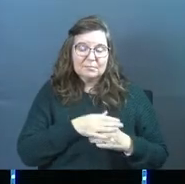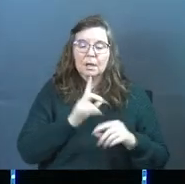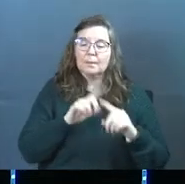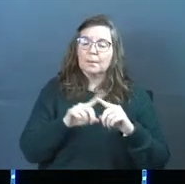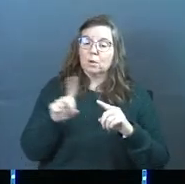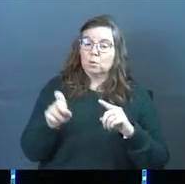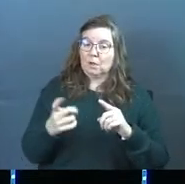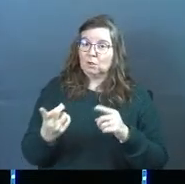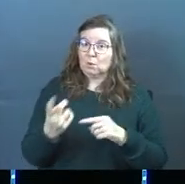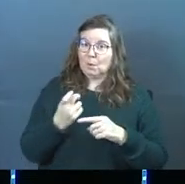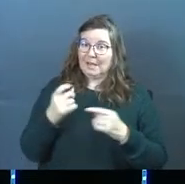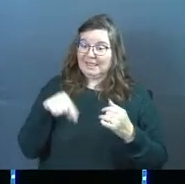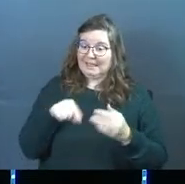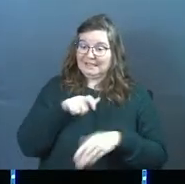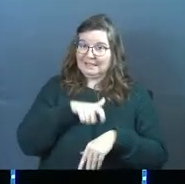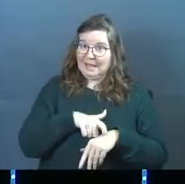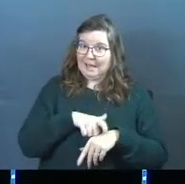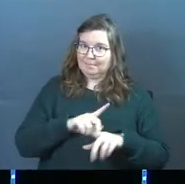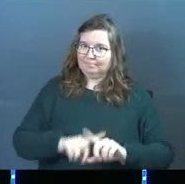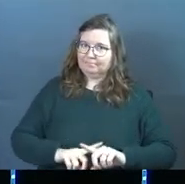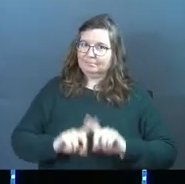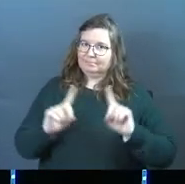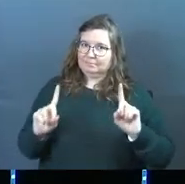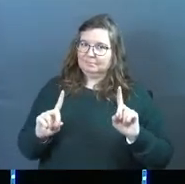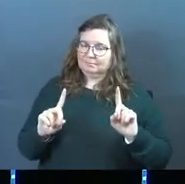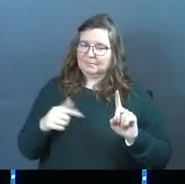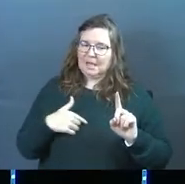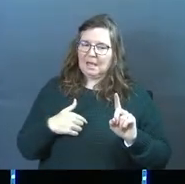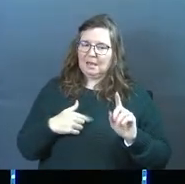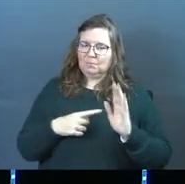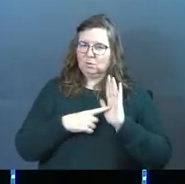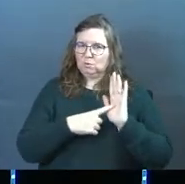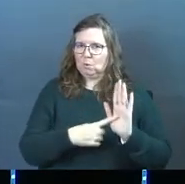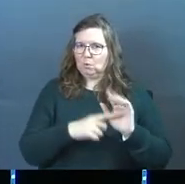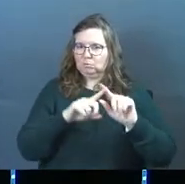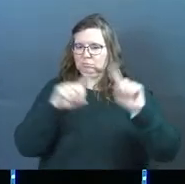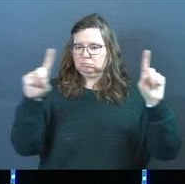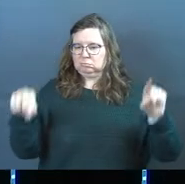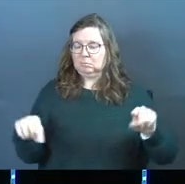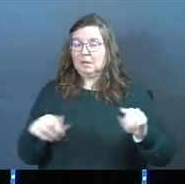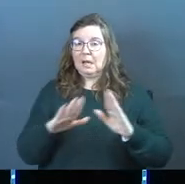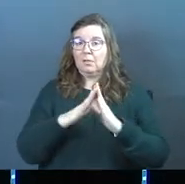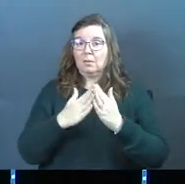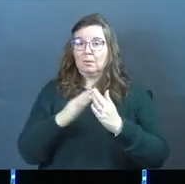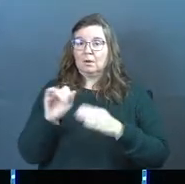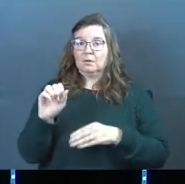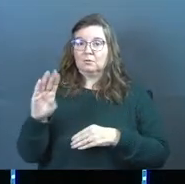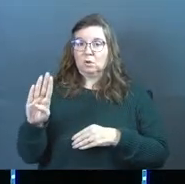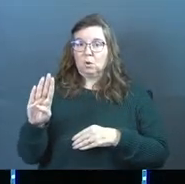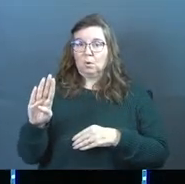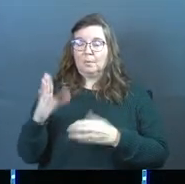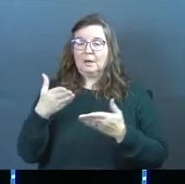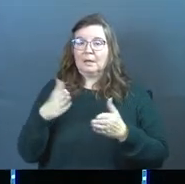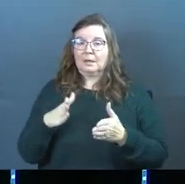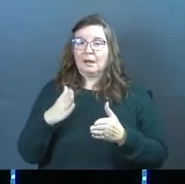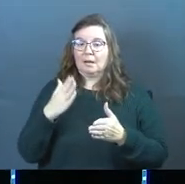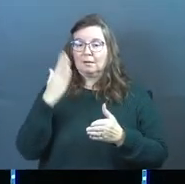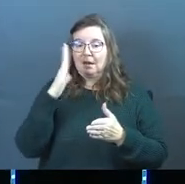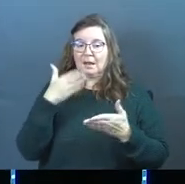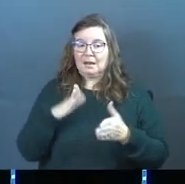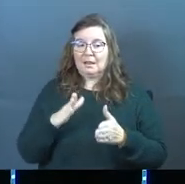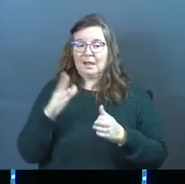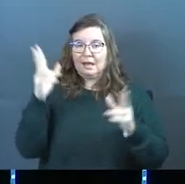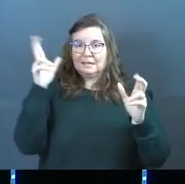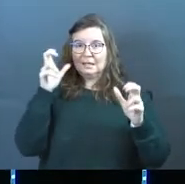But the question you guys asked this time, I'm going to put it on screen for you. says in the book of Job, God allows Satan